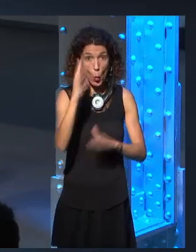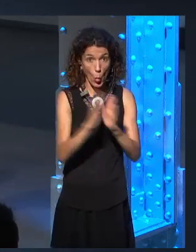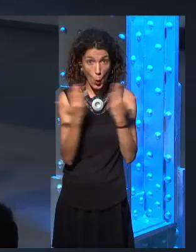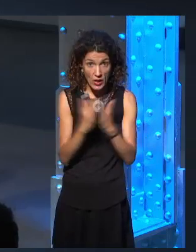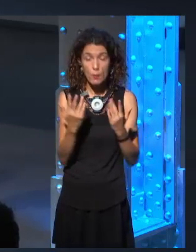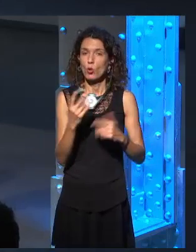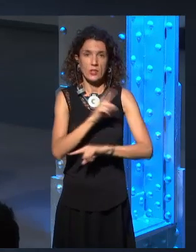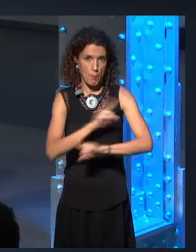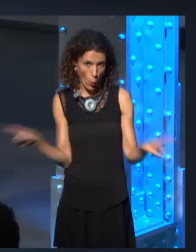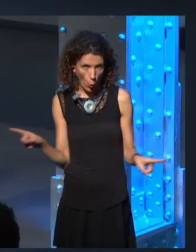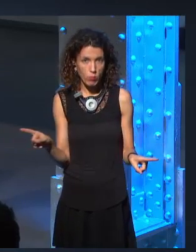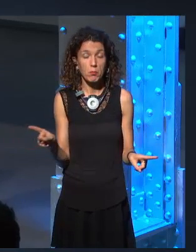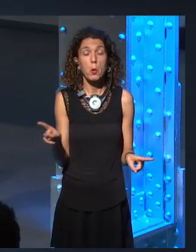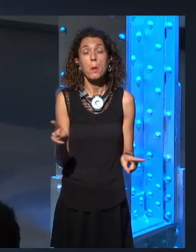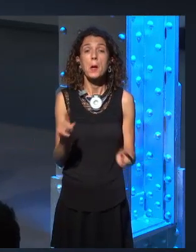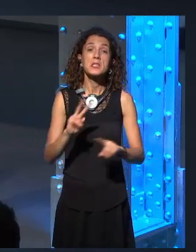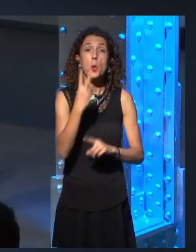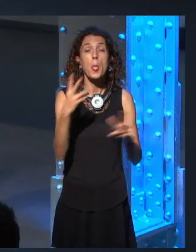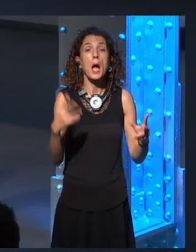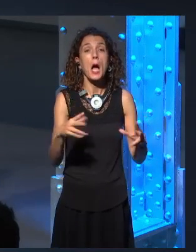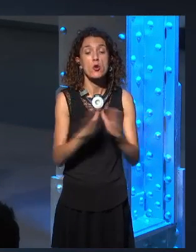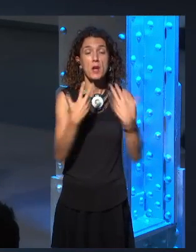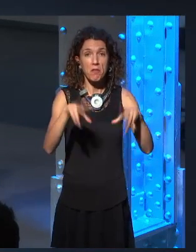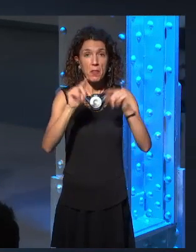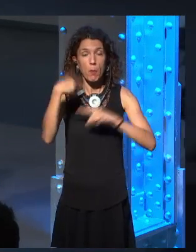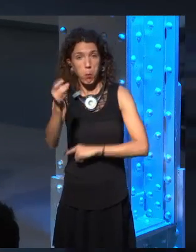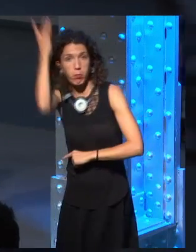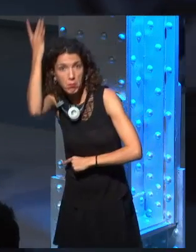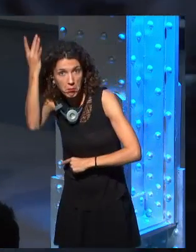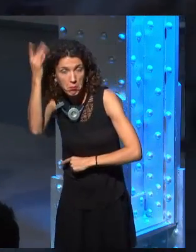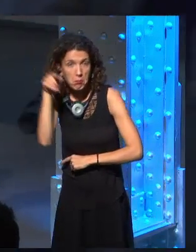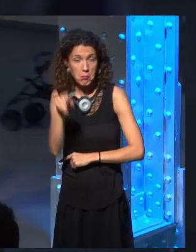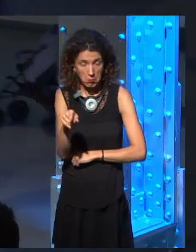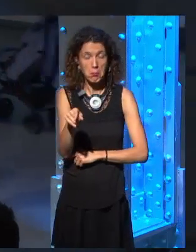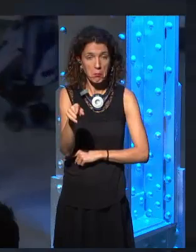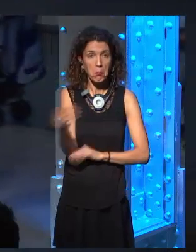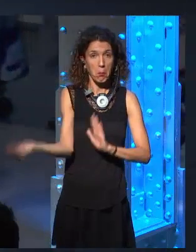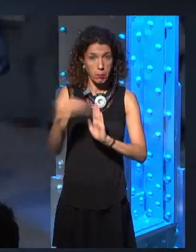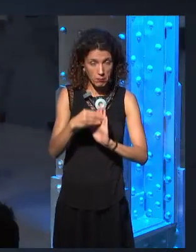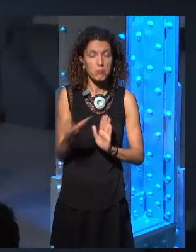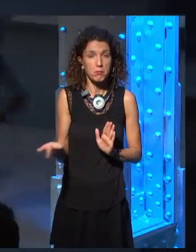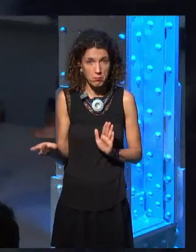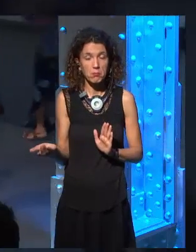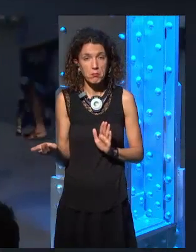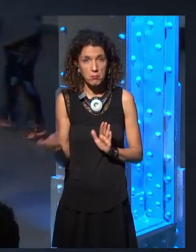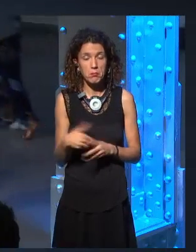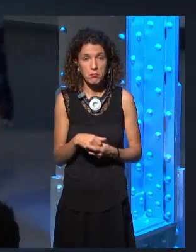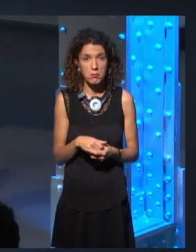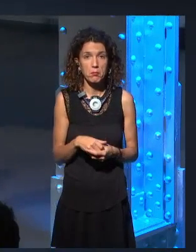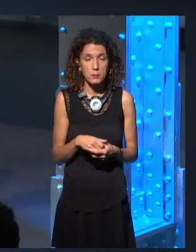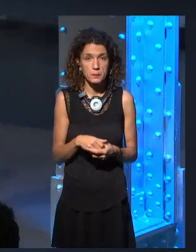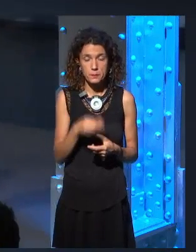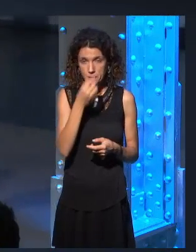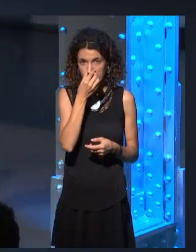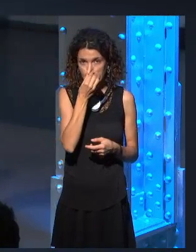book outline. It's only afterward, around the time that he wrote,